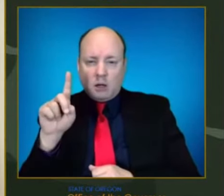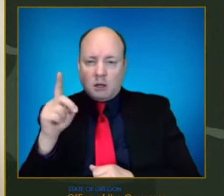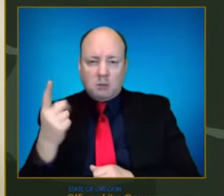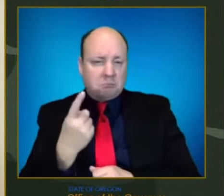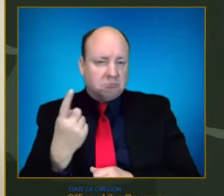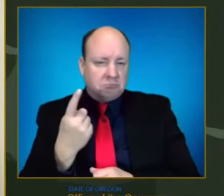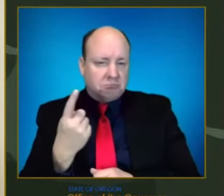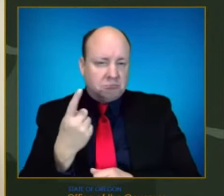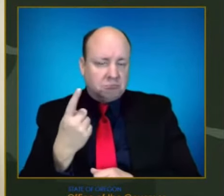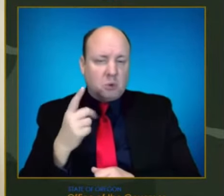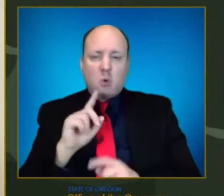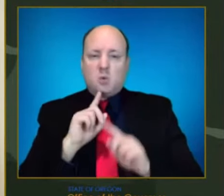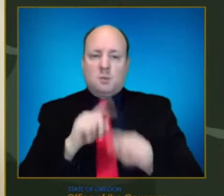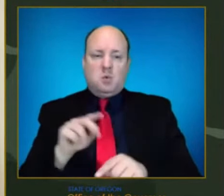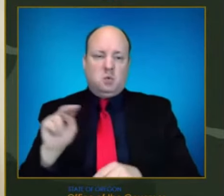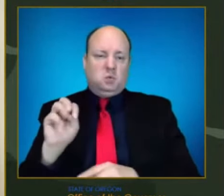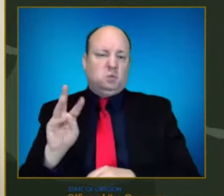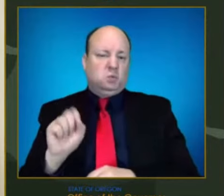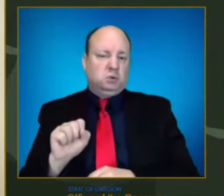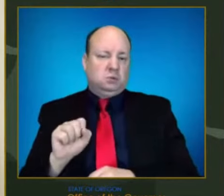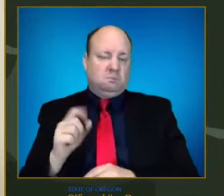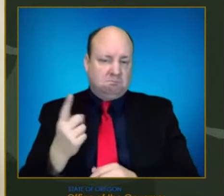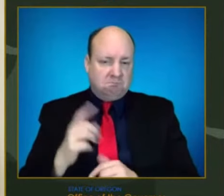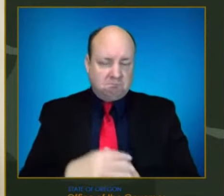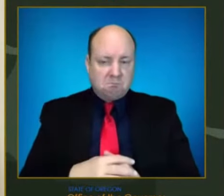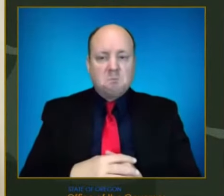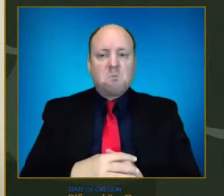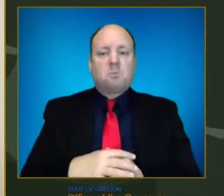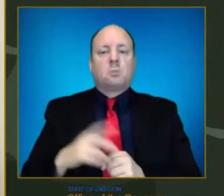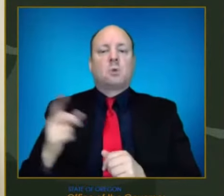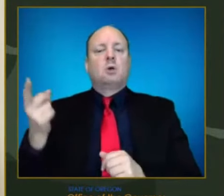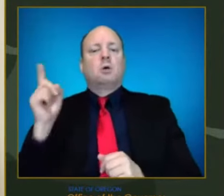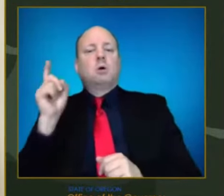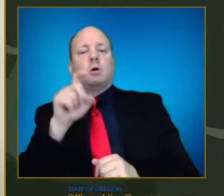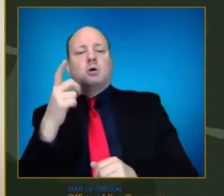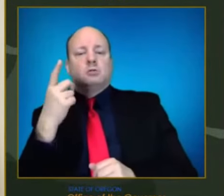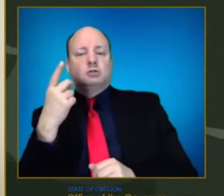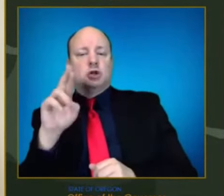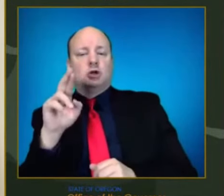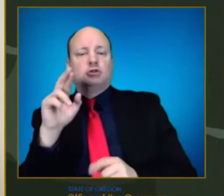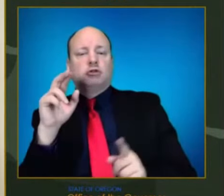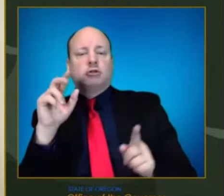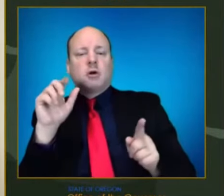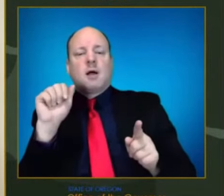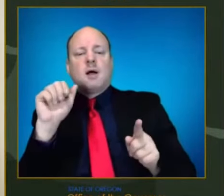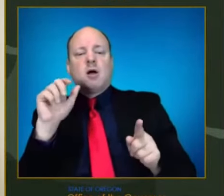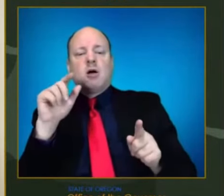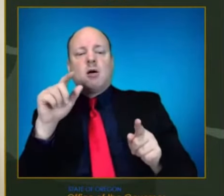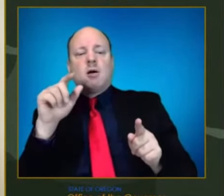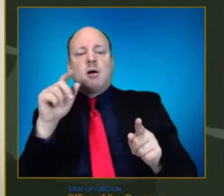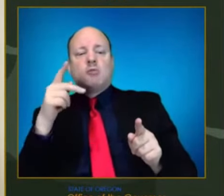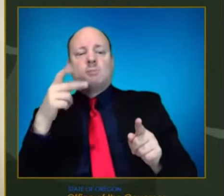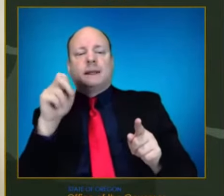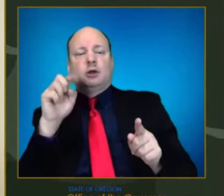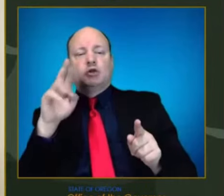Dr. Seidlinger, this question is for Dr. Graven. I was hoping you could speak to what data points